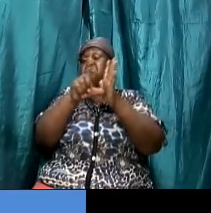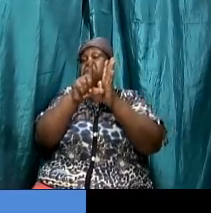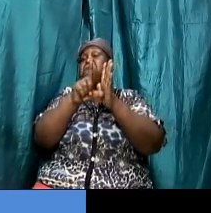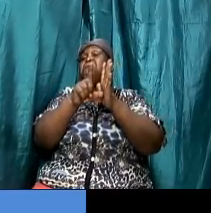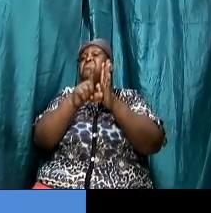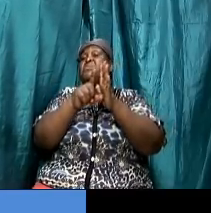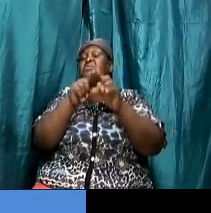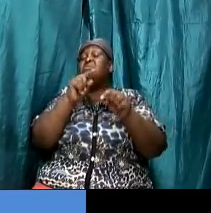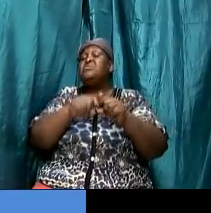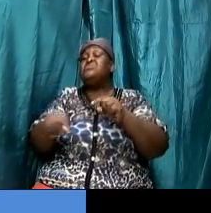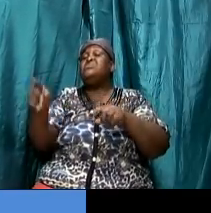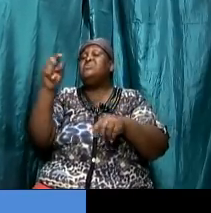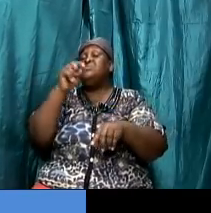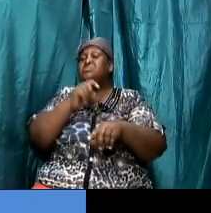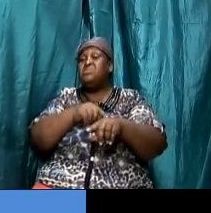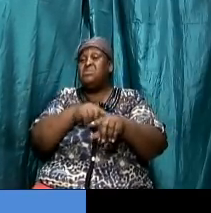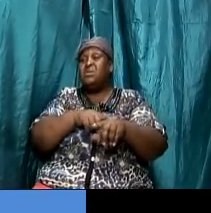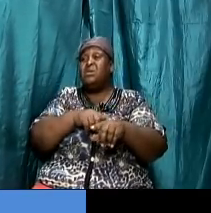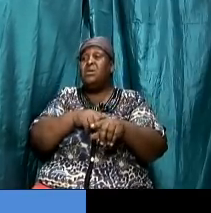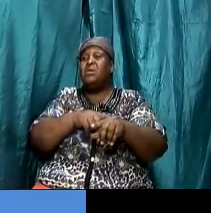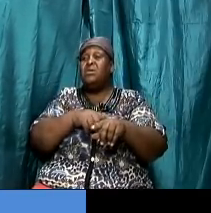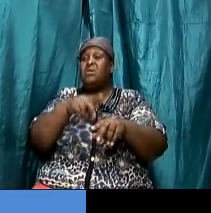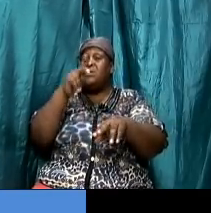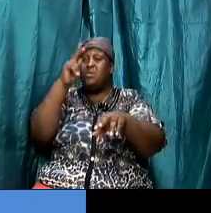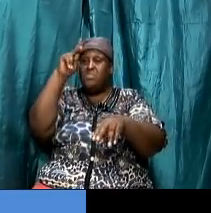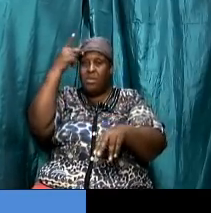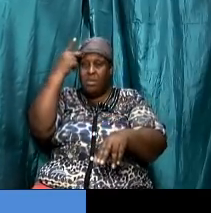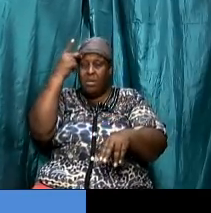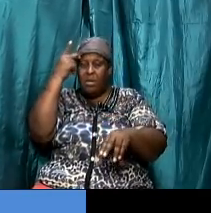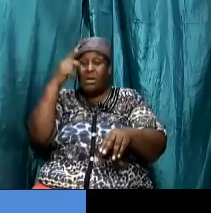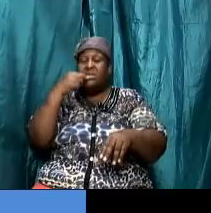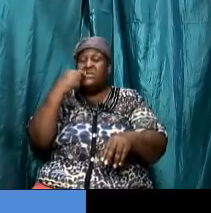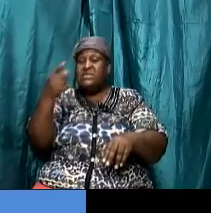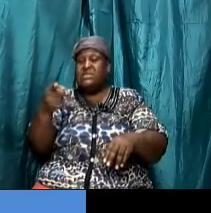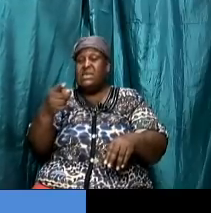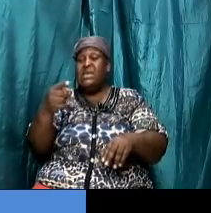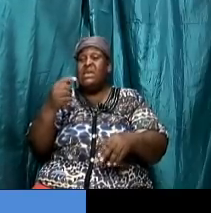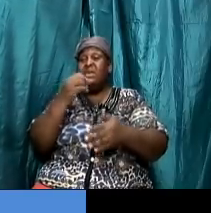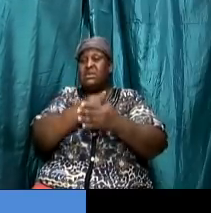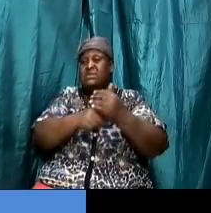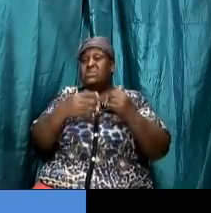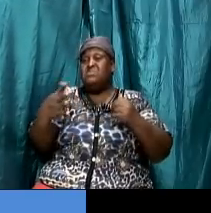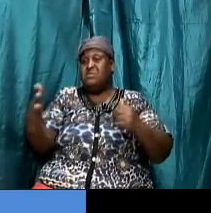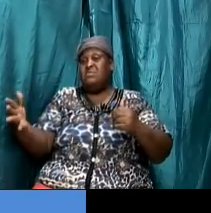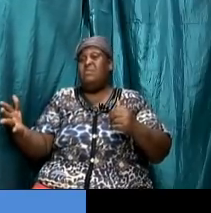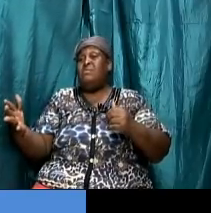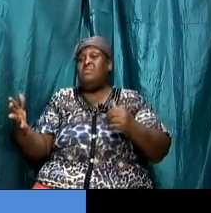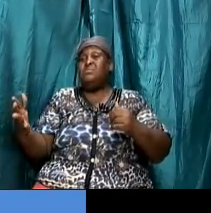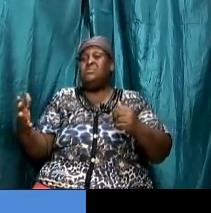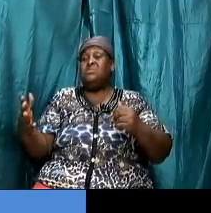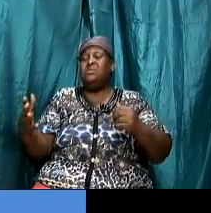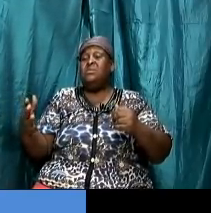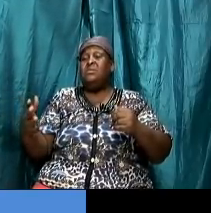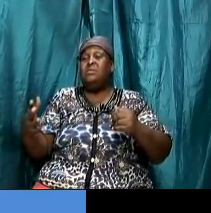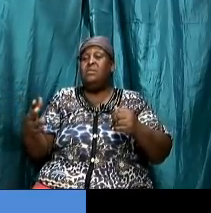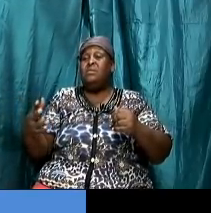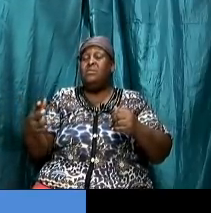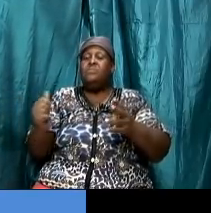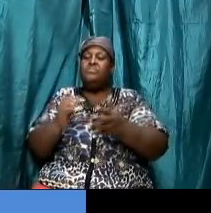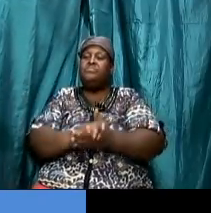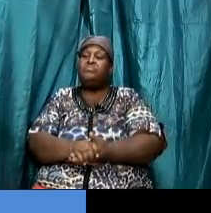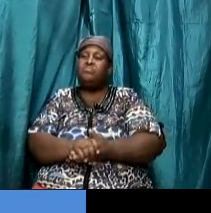to the point where paul brought out some notable things look what paul say